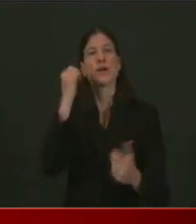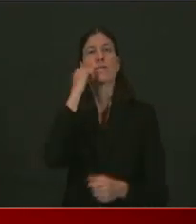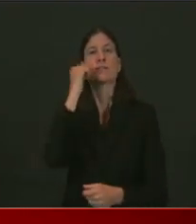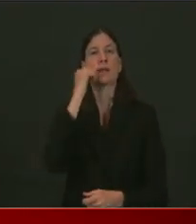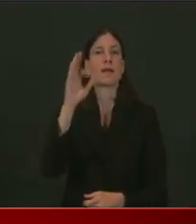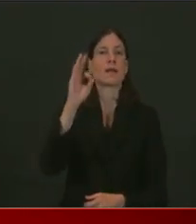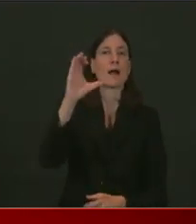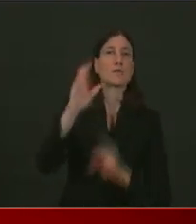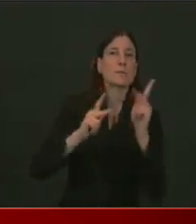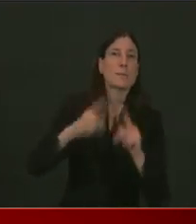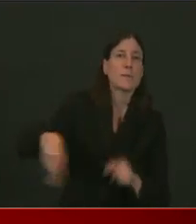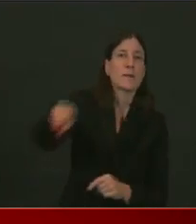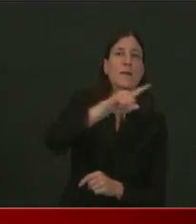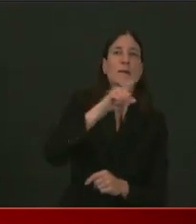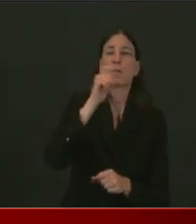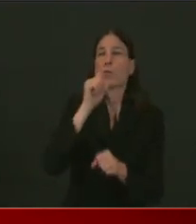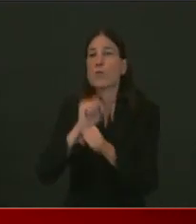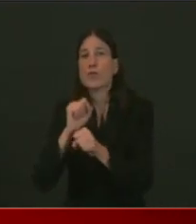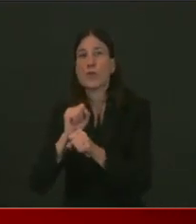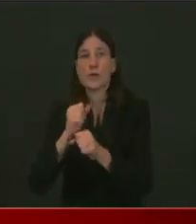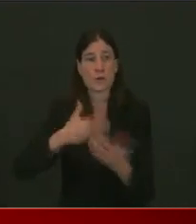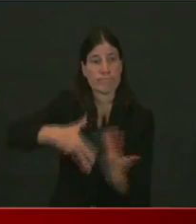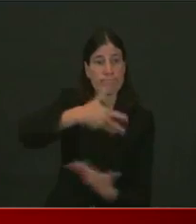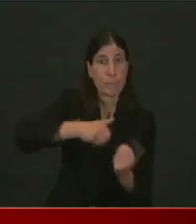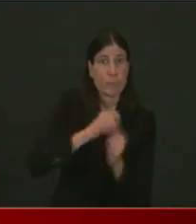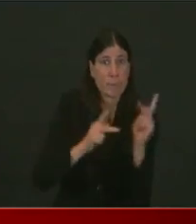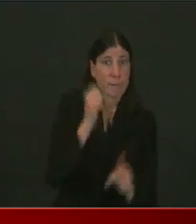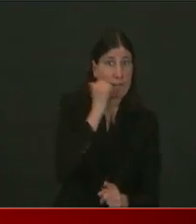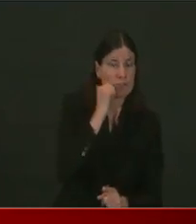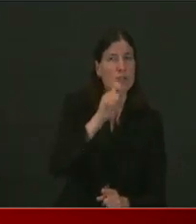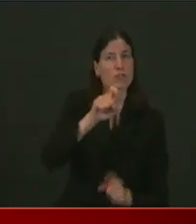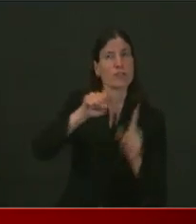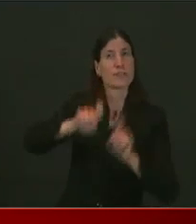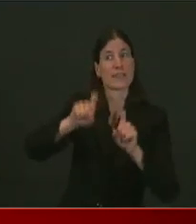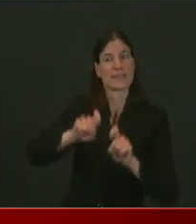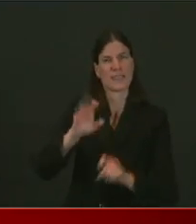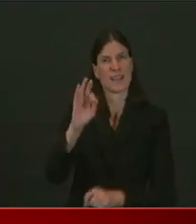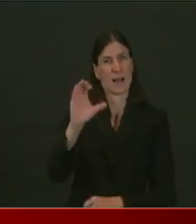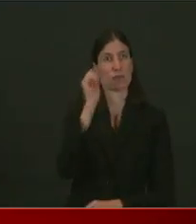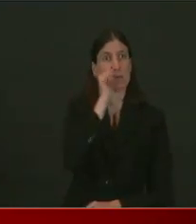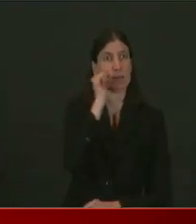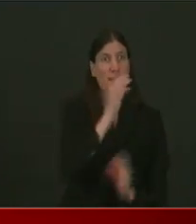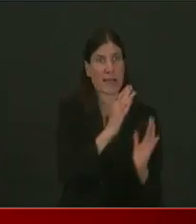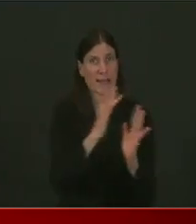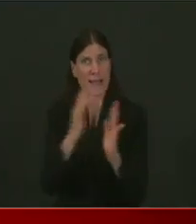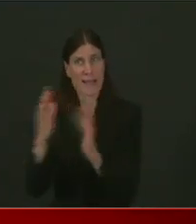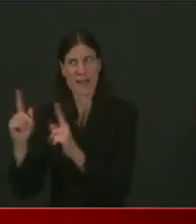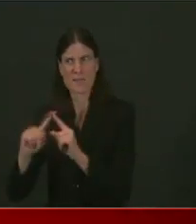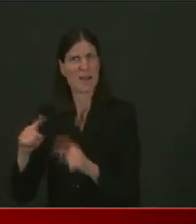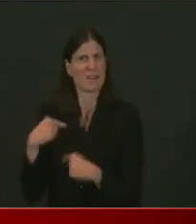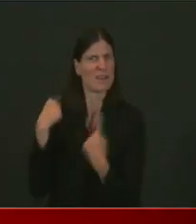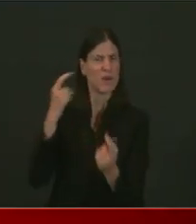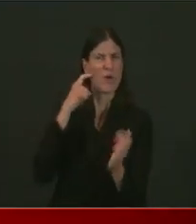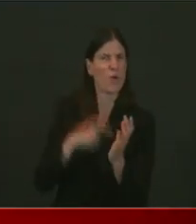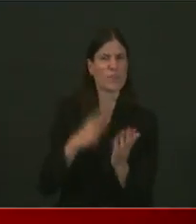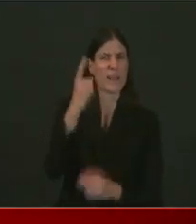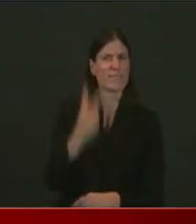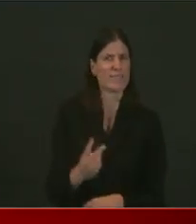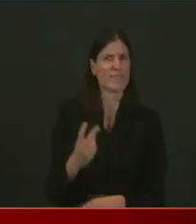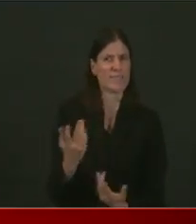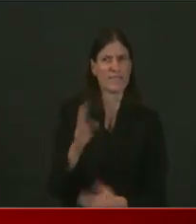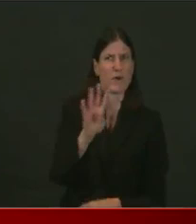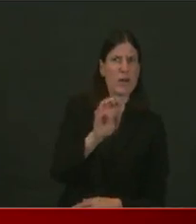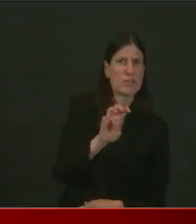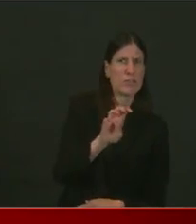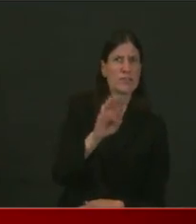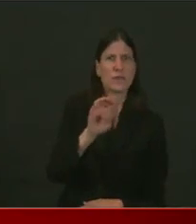asymptomatic people in these close contact, um, industries. So, you know, that's not